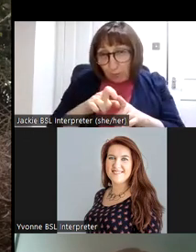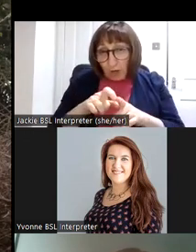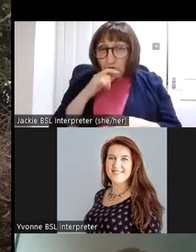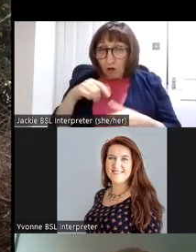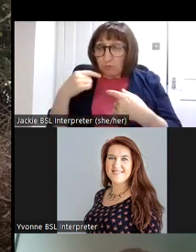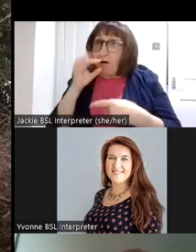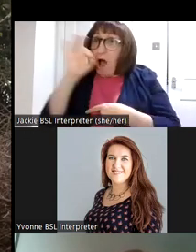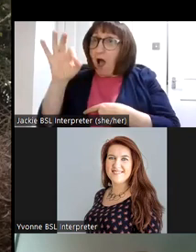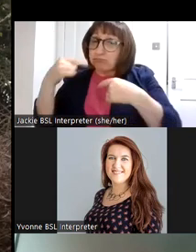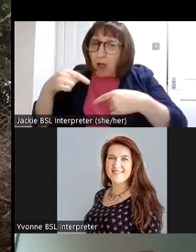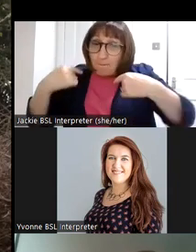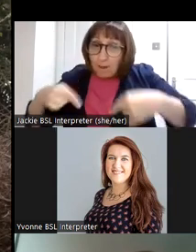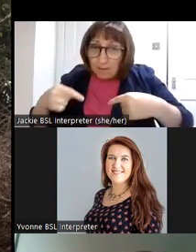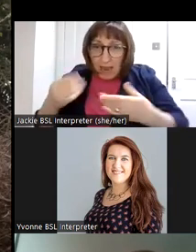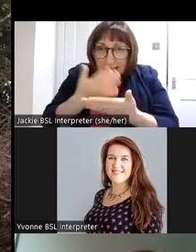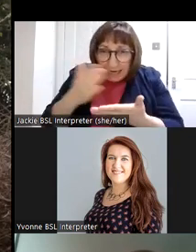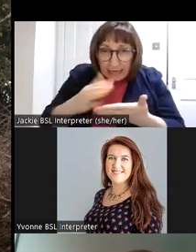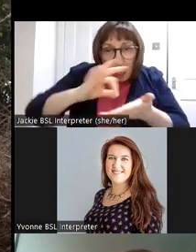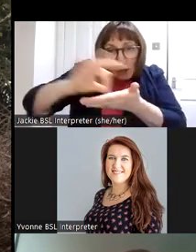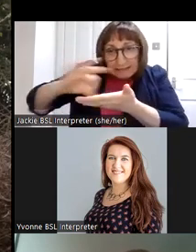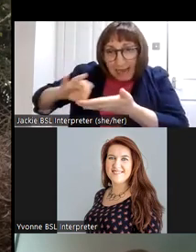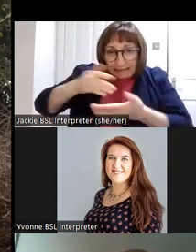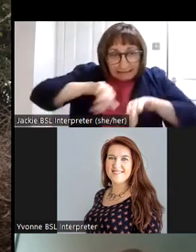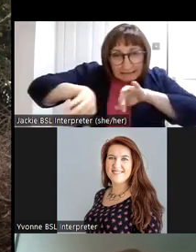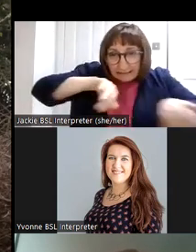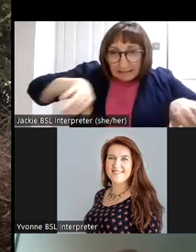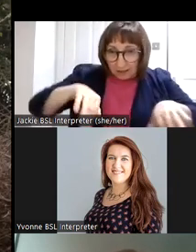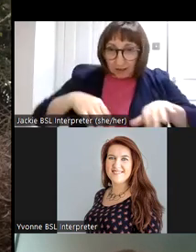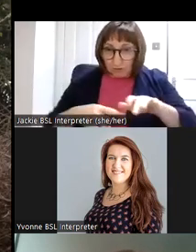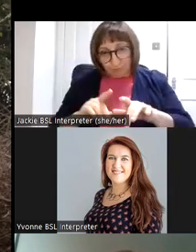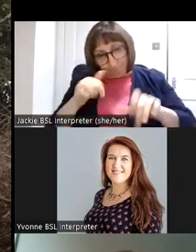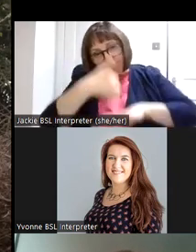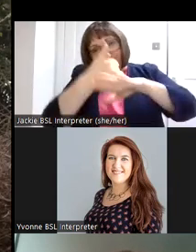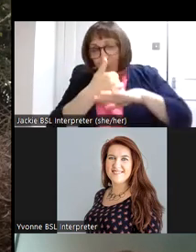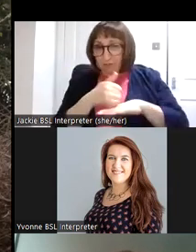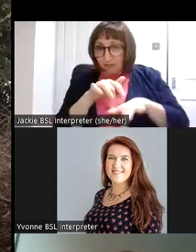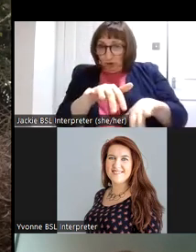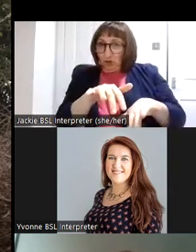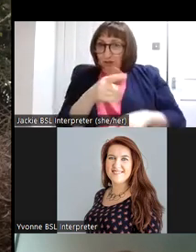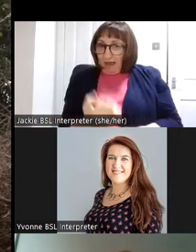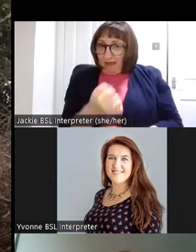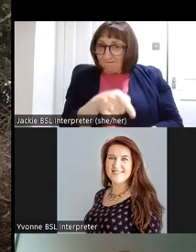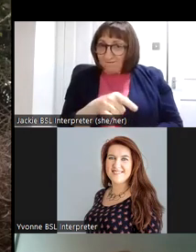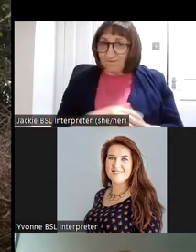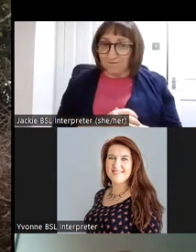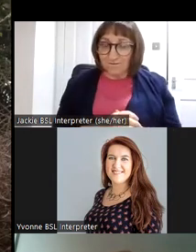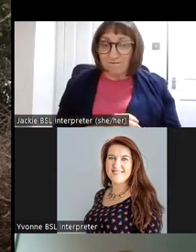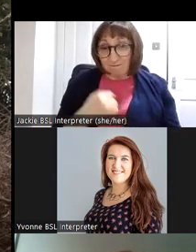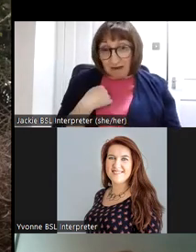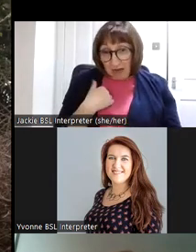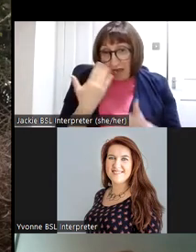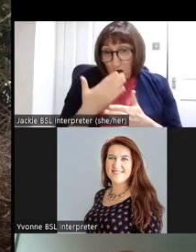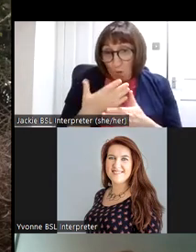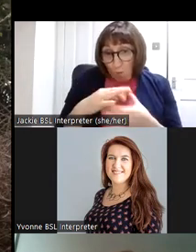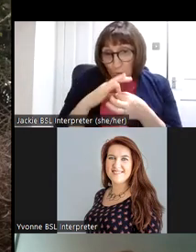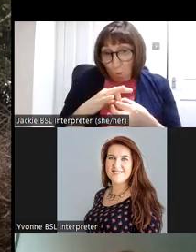permissions to clear or tidy these sites and highlight their existence so um i i can work